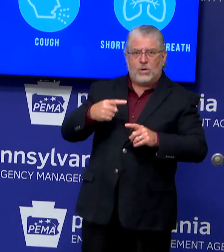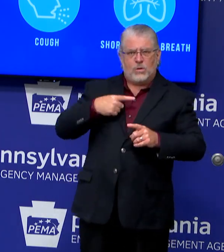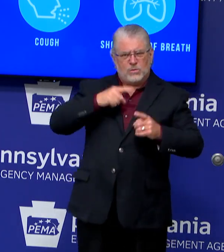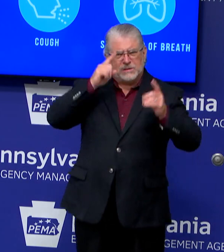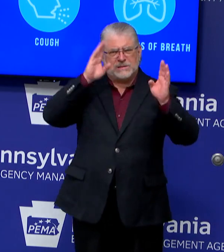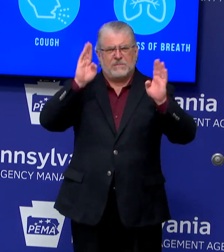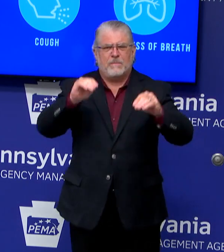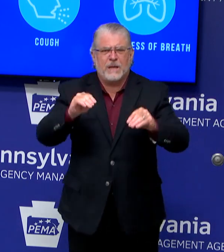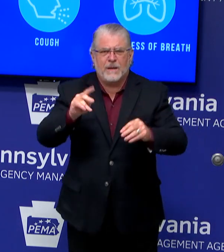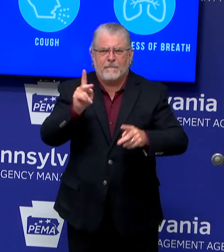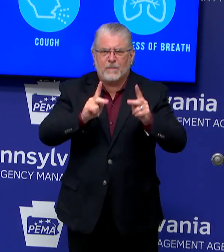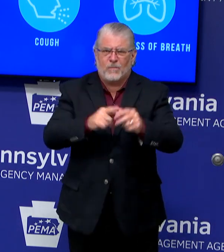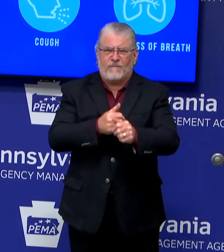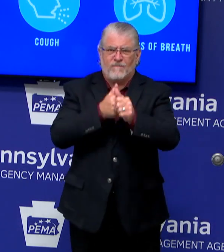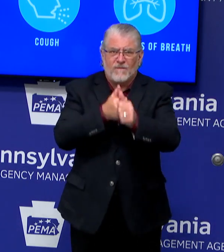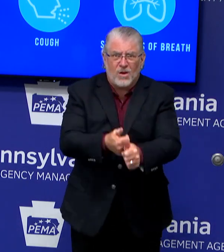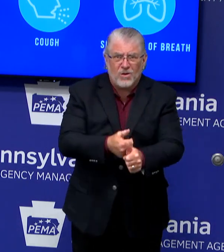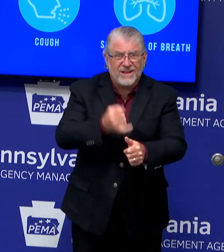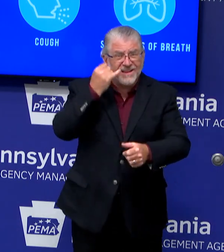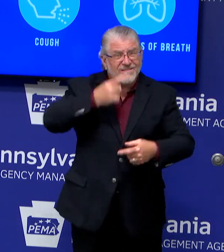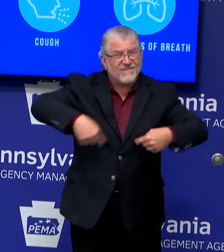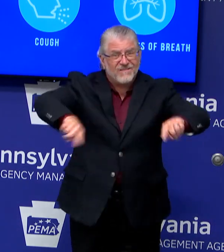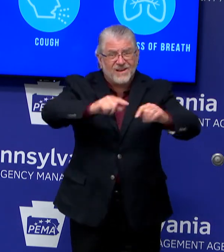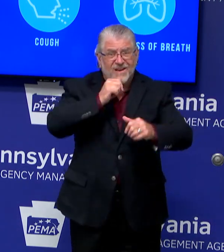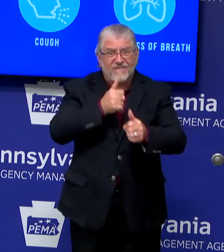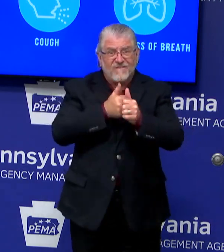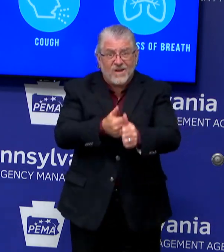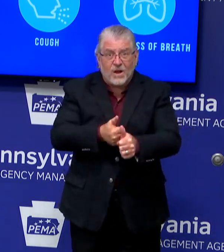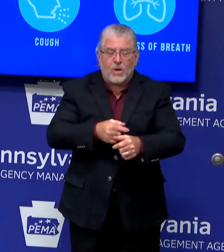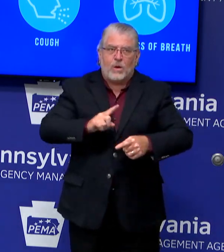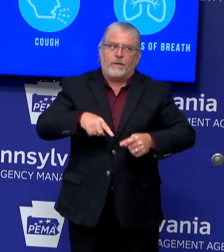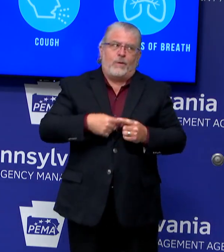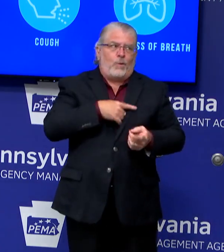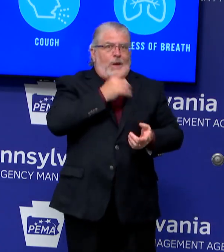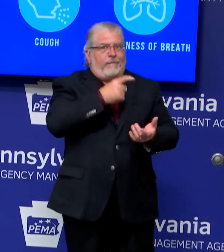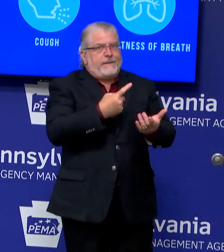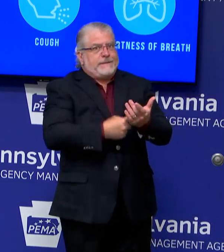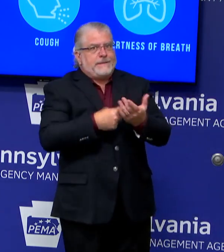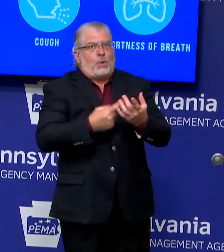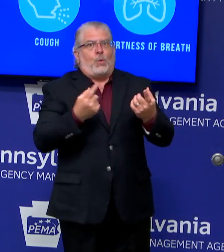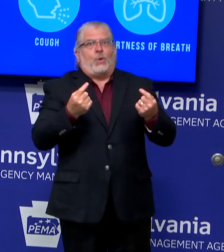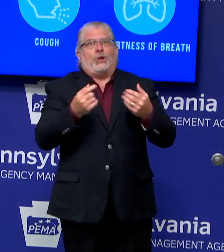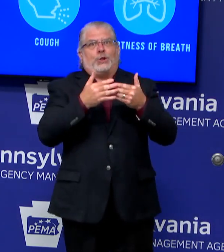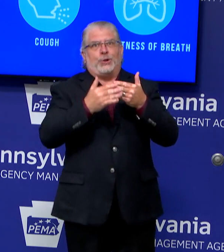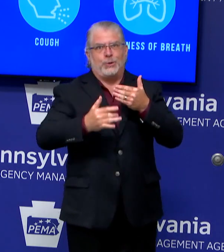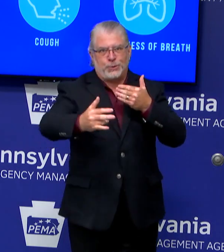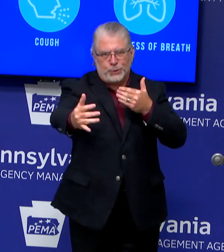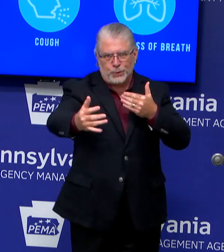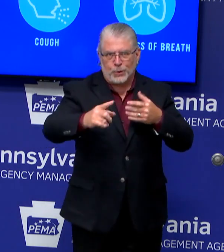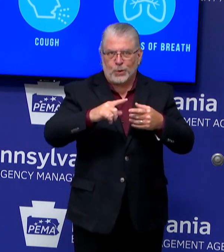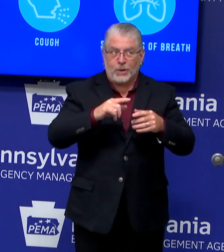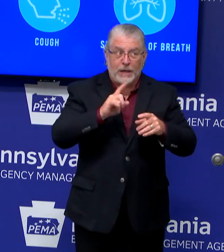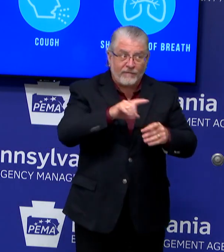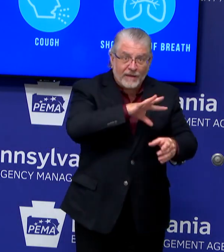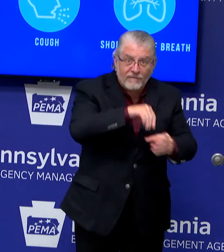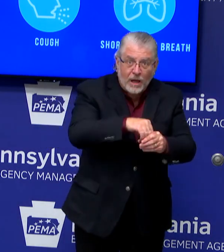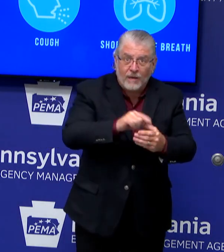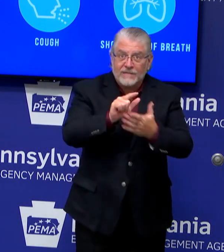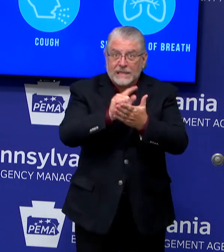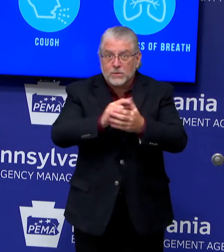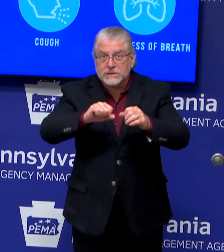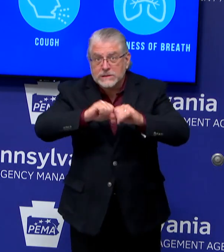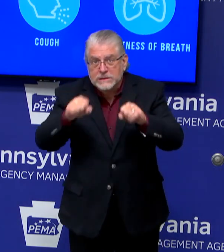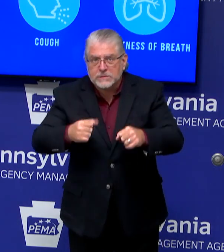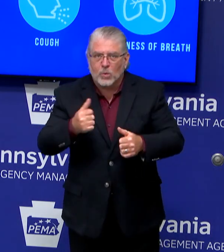comply, we'll have to see what legal actions are necessary. Yes, sir. Let me something to that. Let It's interesting. For the most part, these guidelines have been